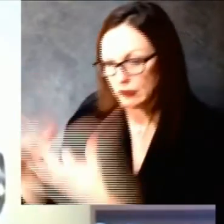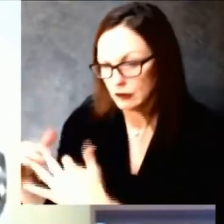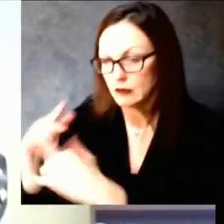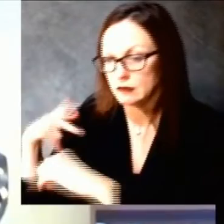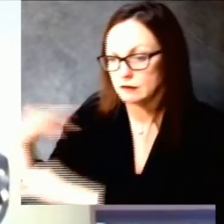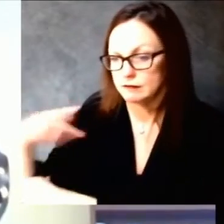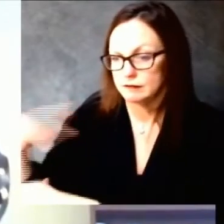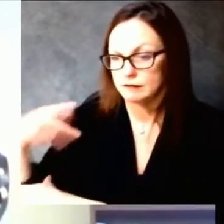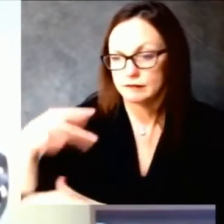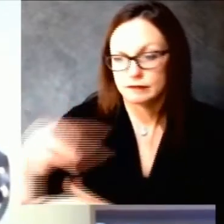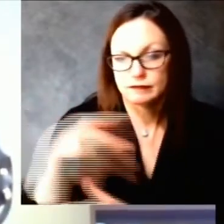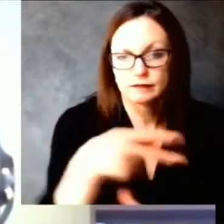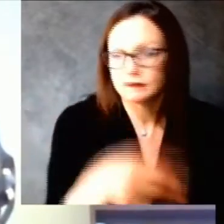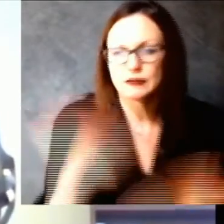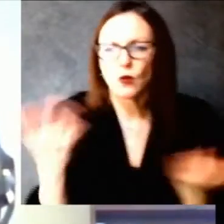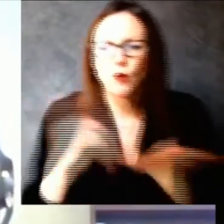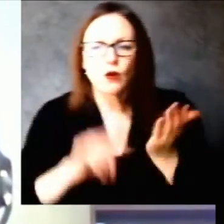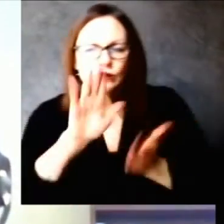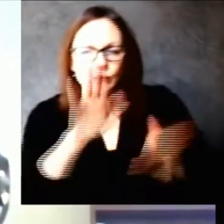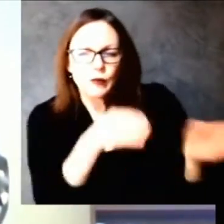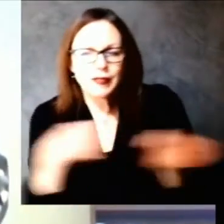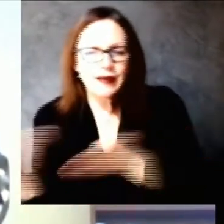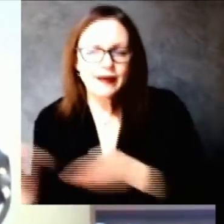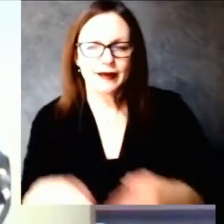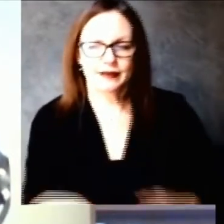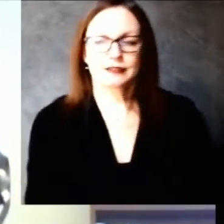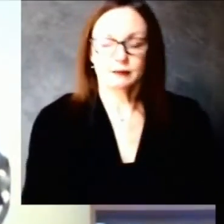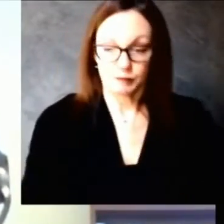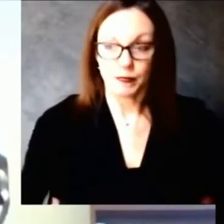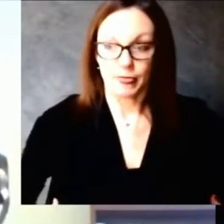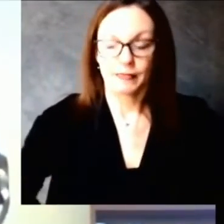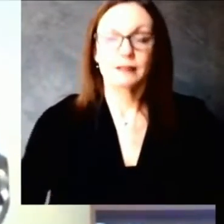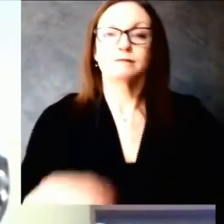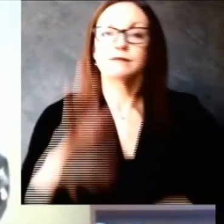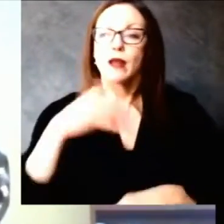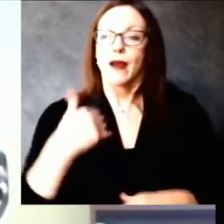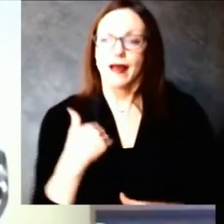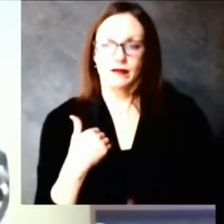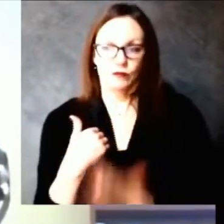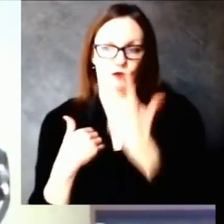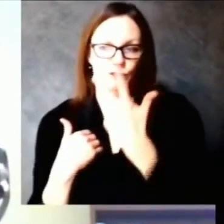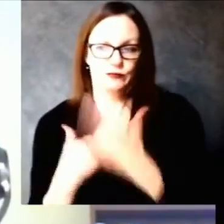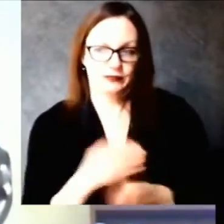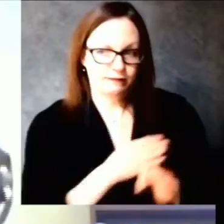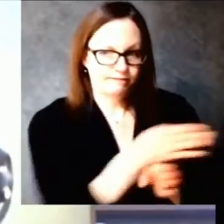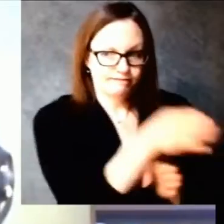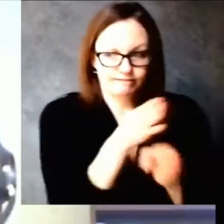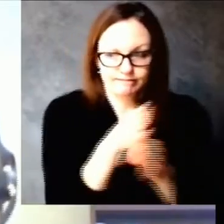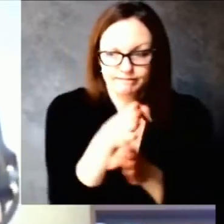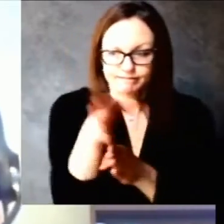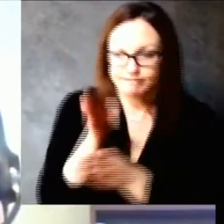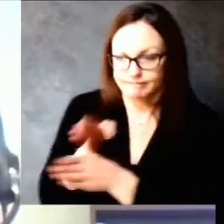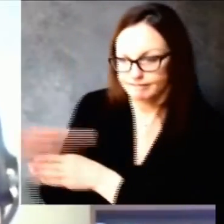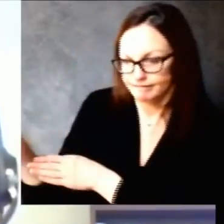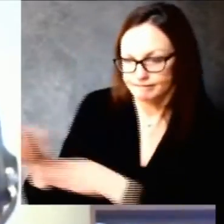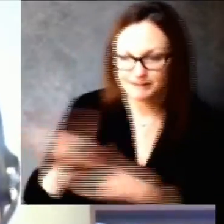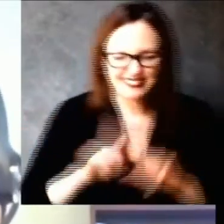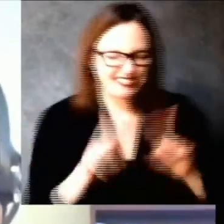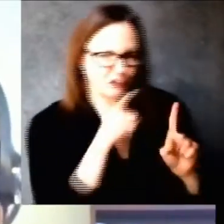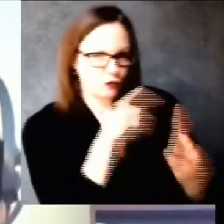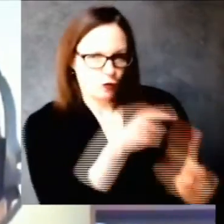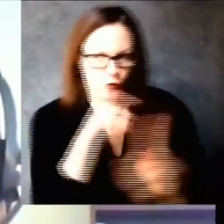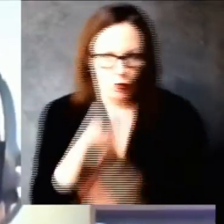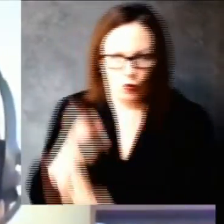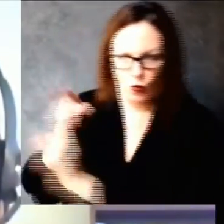are trusted healthcare providers for people of color and so as we've mentioned